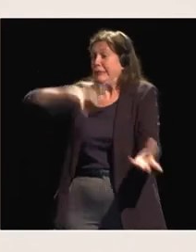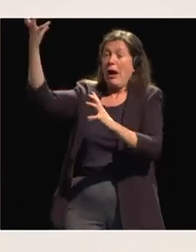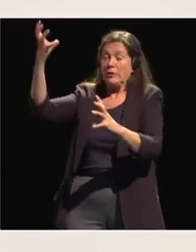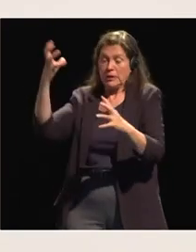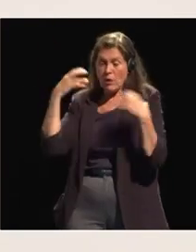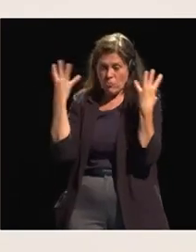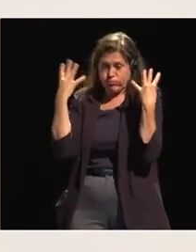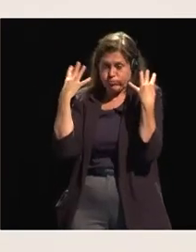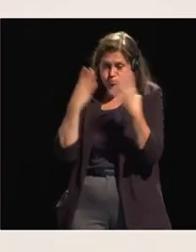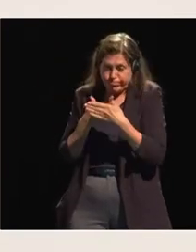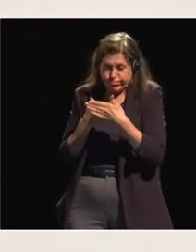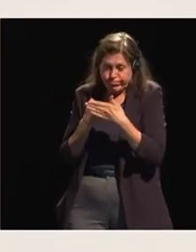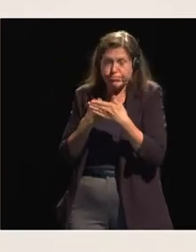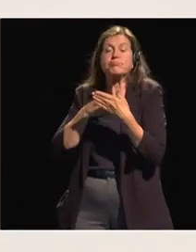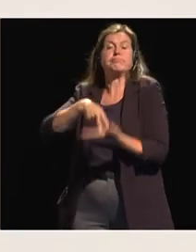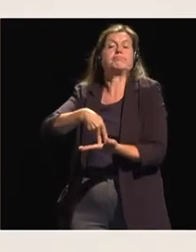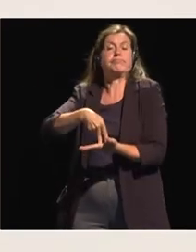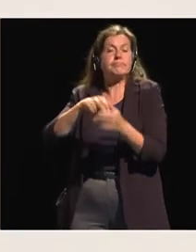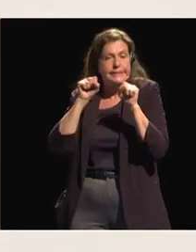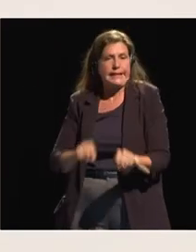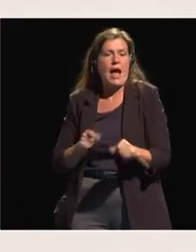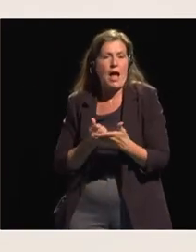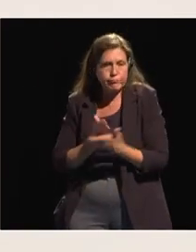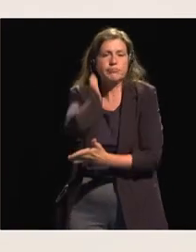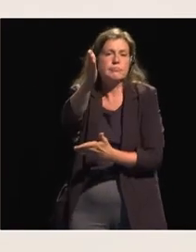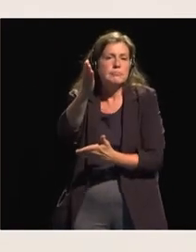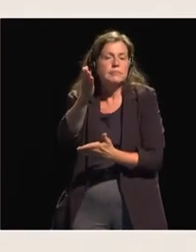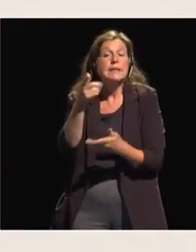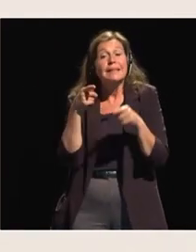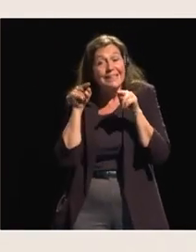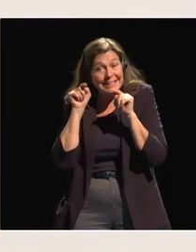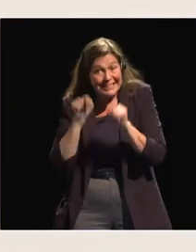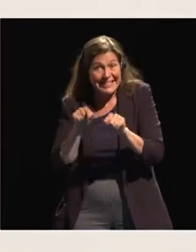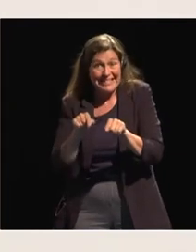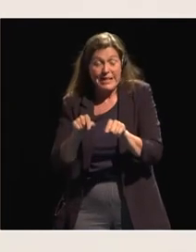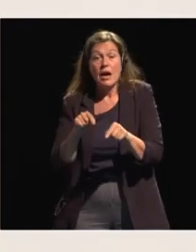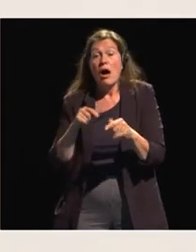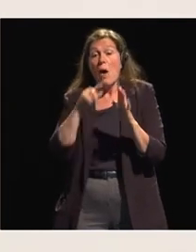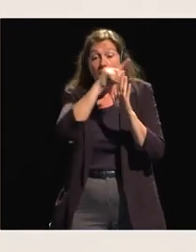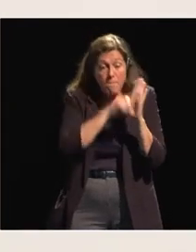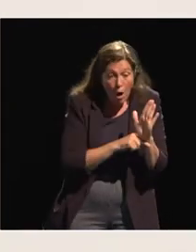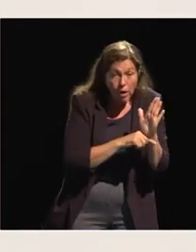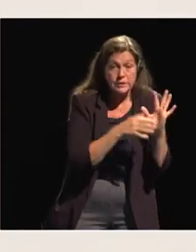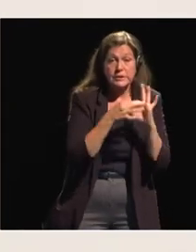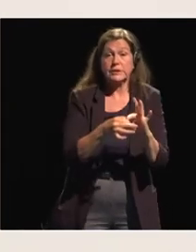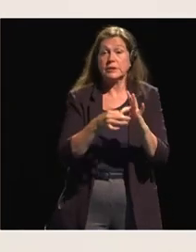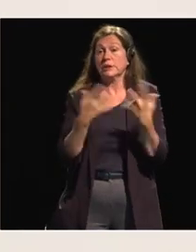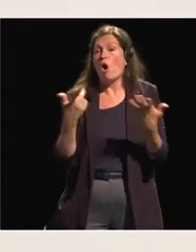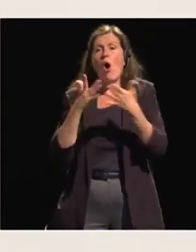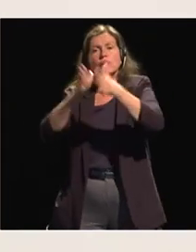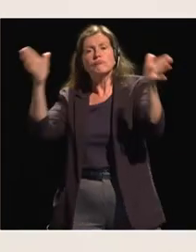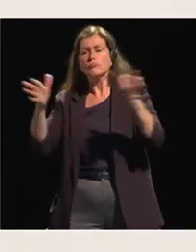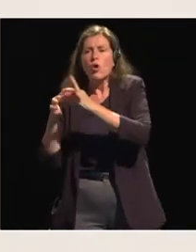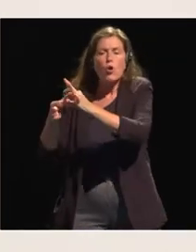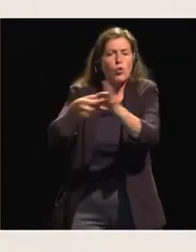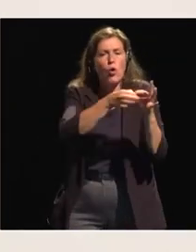and that's the area where i think uh between both in terms of development policy and in terms of wider cooperation